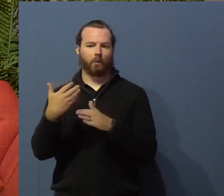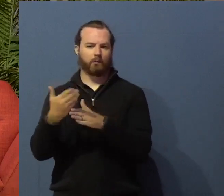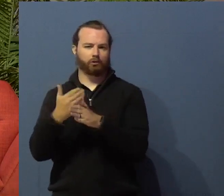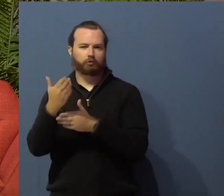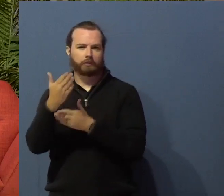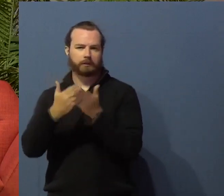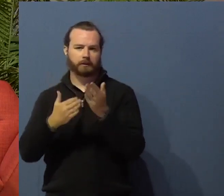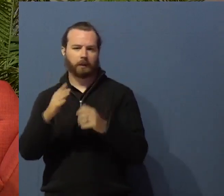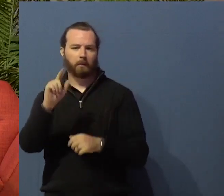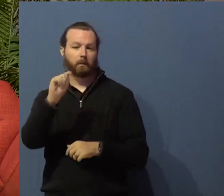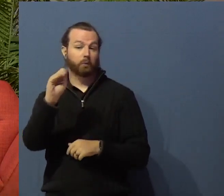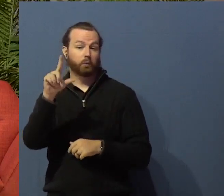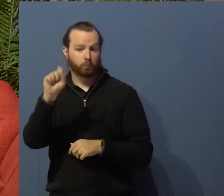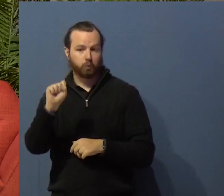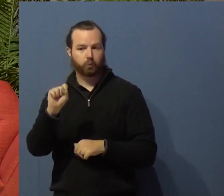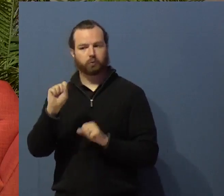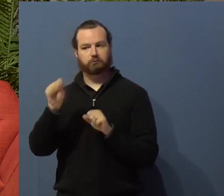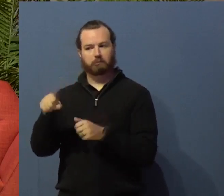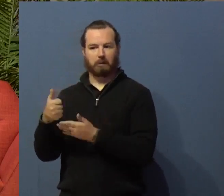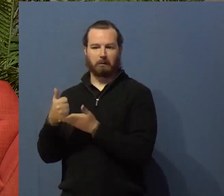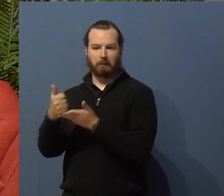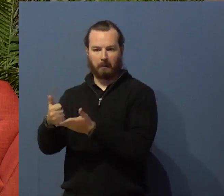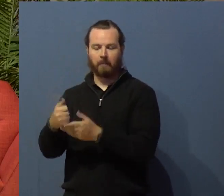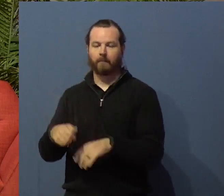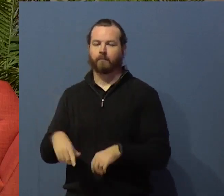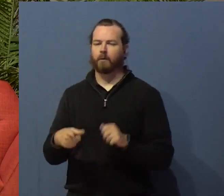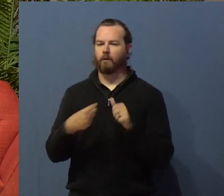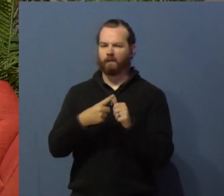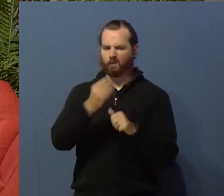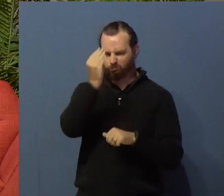Here's some data that I thought would be interesting to share with you.